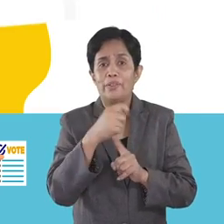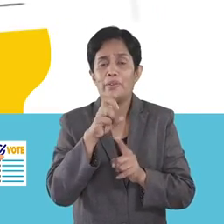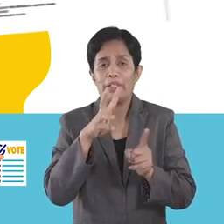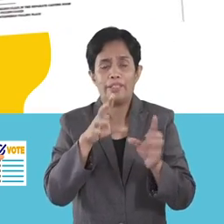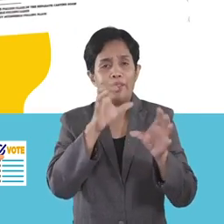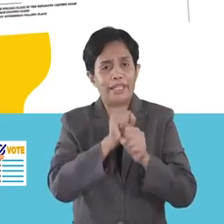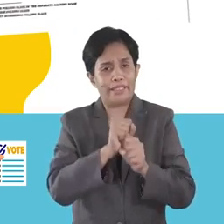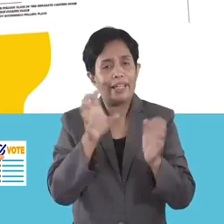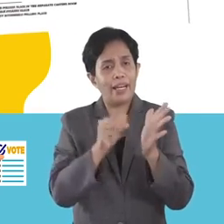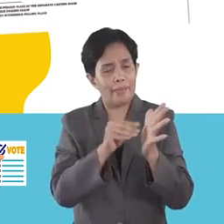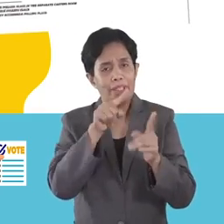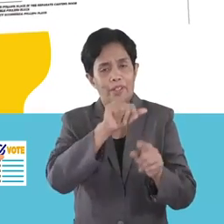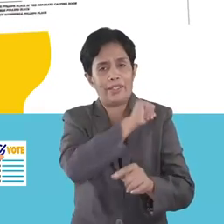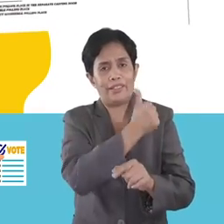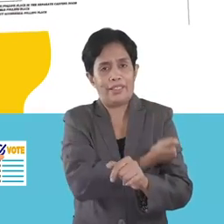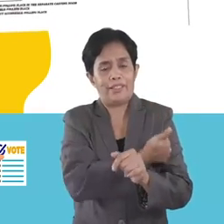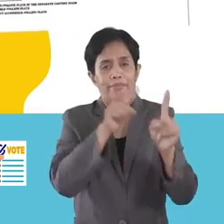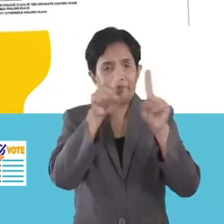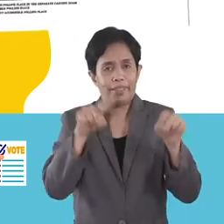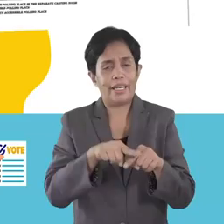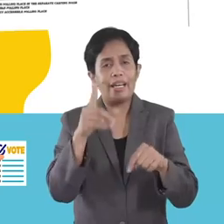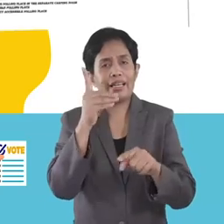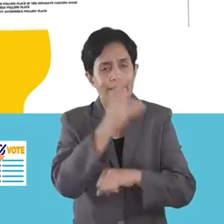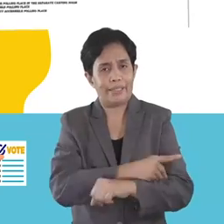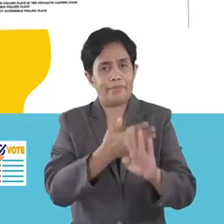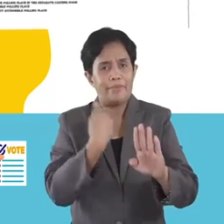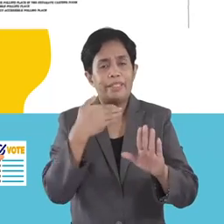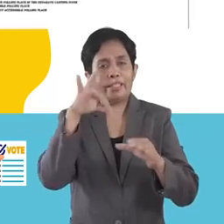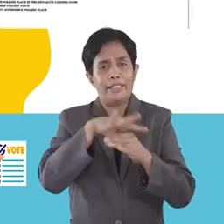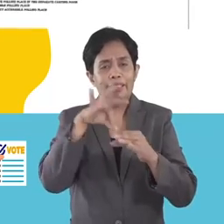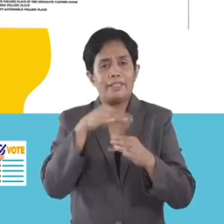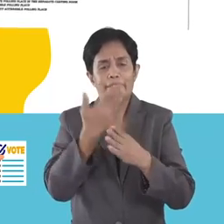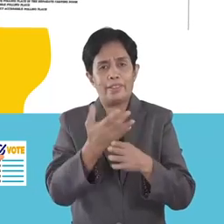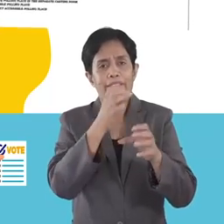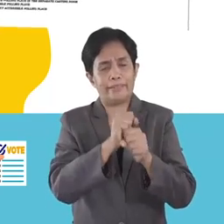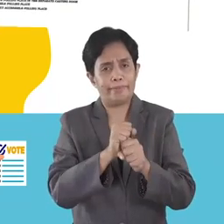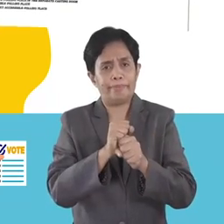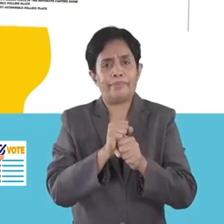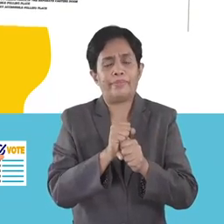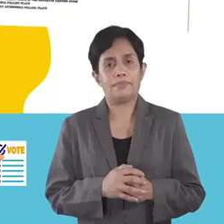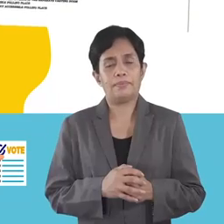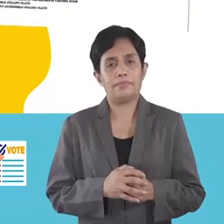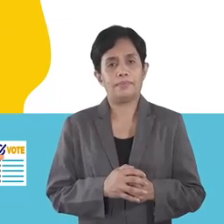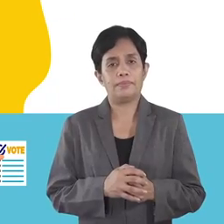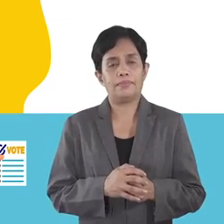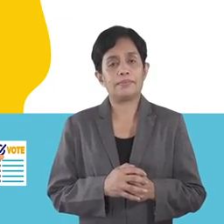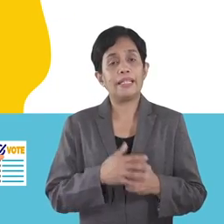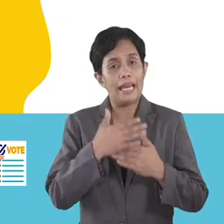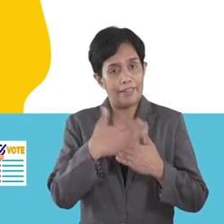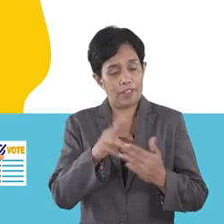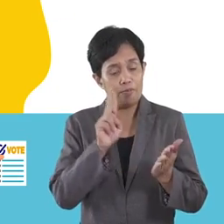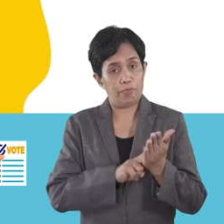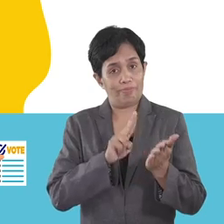you can get a copy of the authorization form a day before elections to cut the waiting time. After